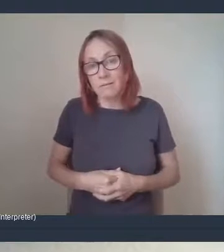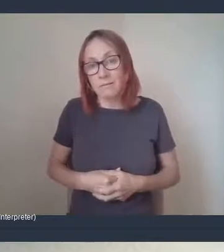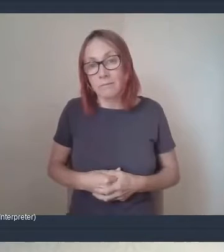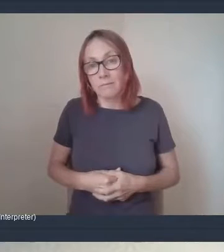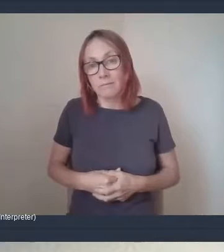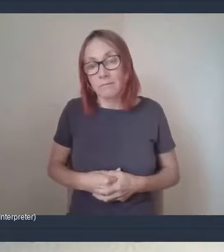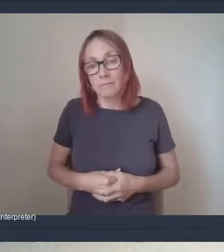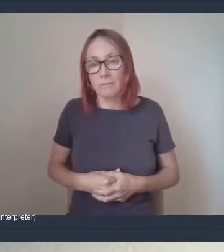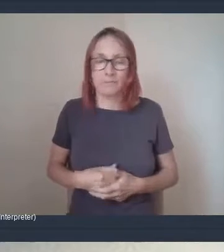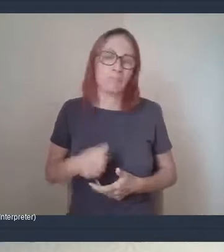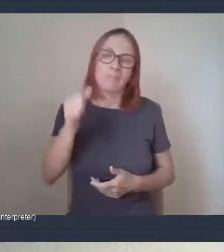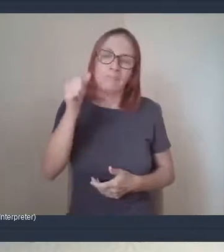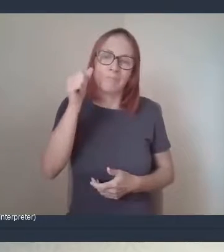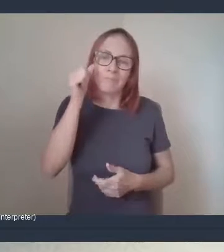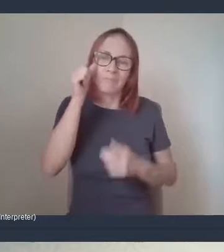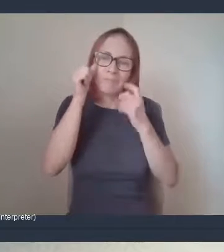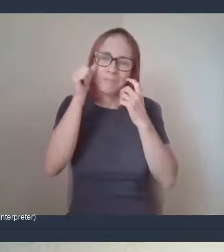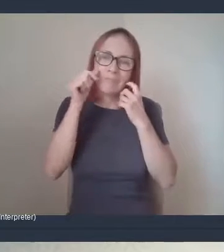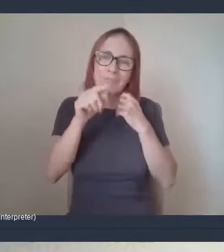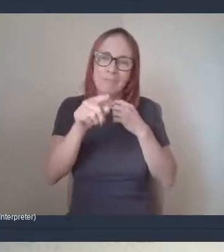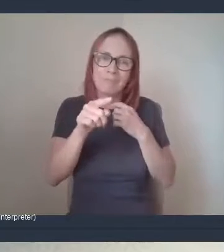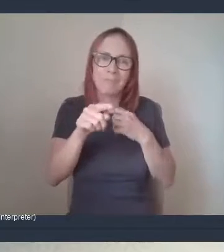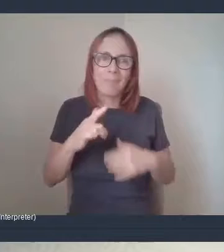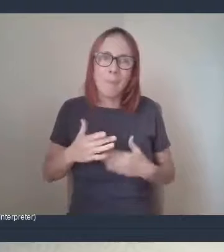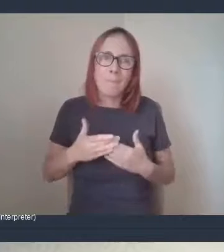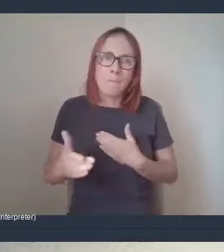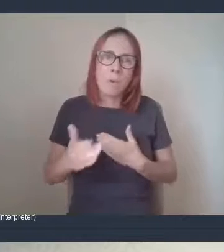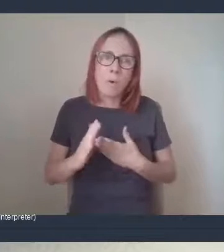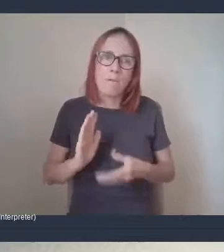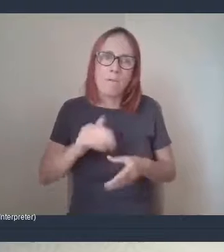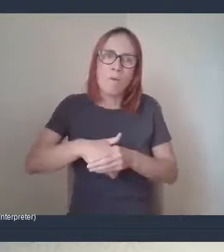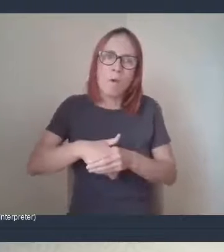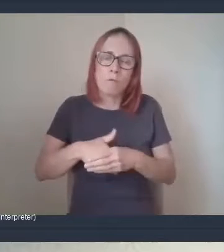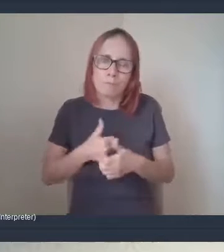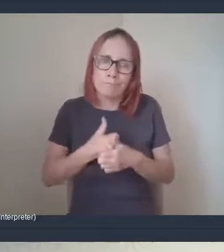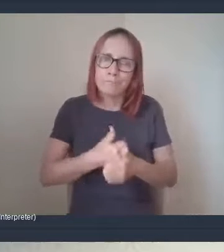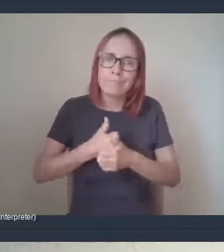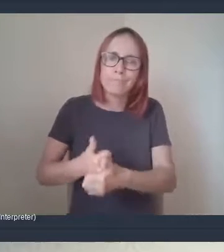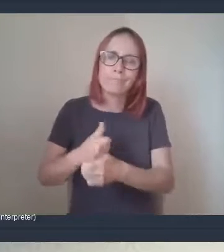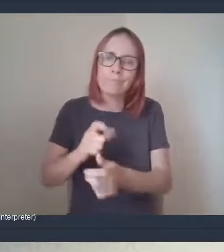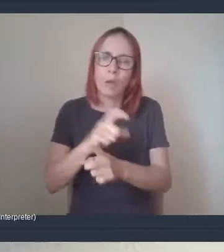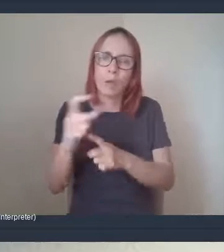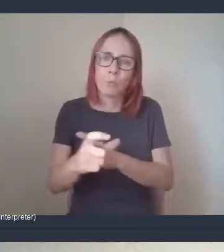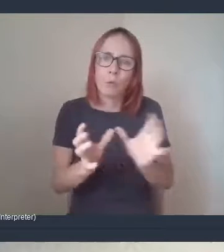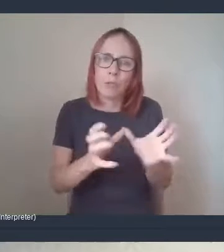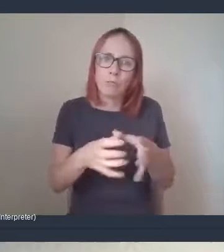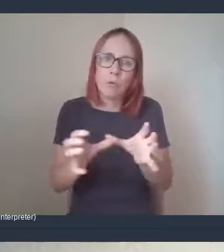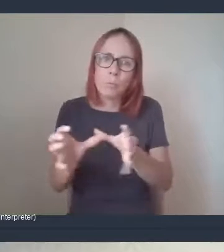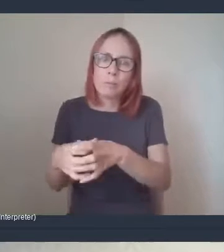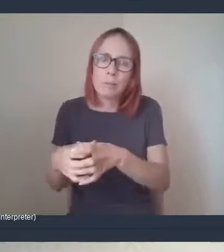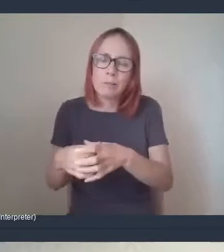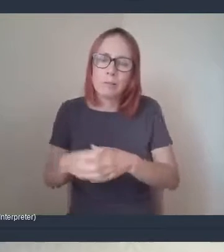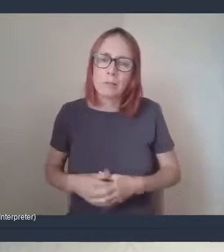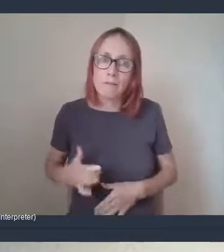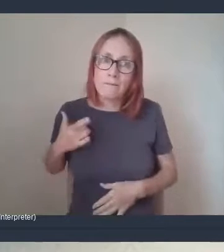know, they've got more involved in helping community groups like this?